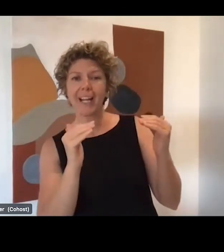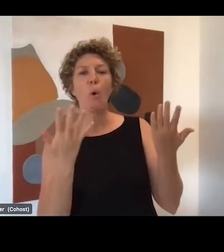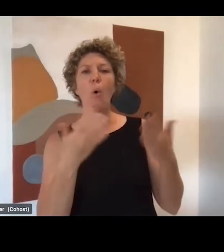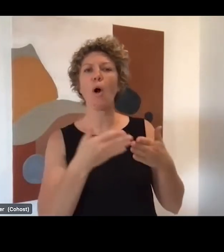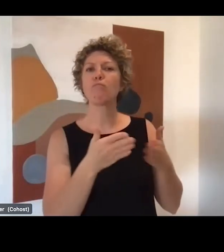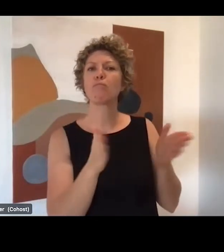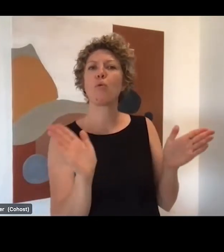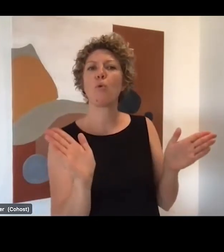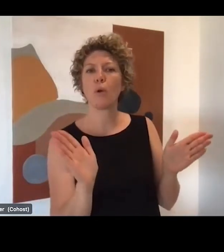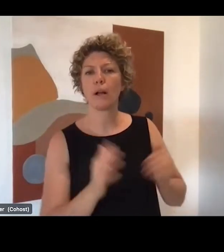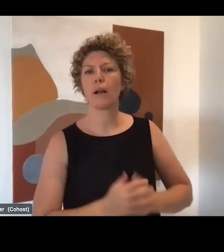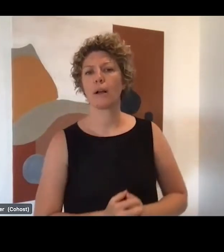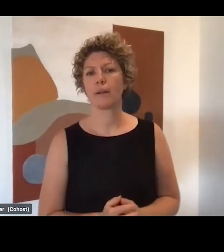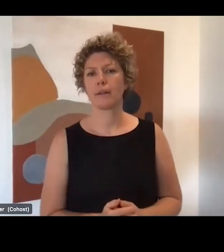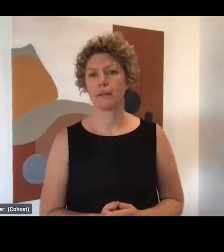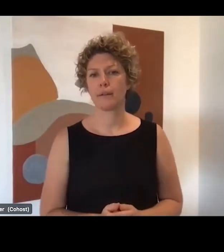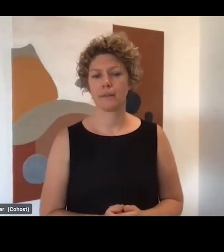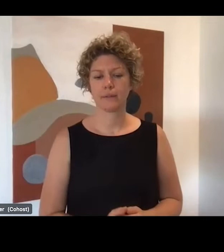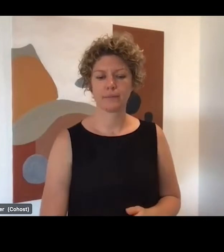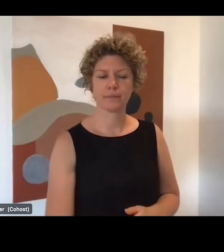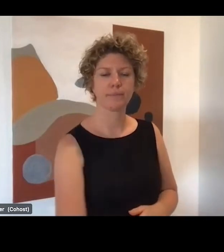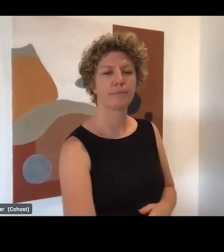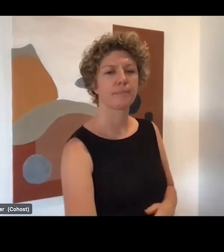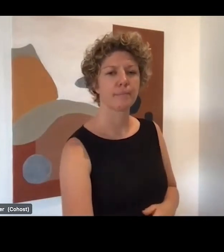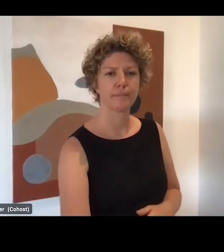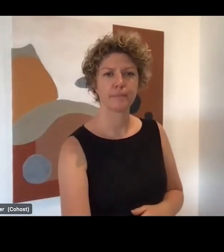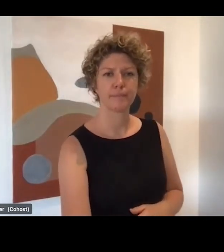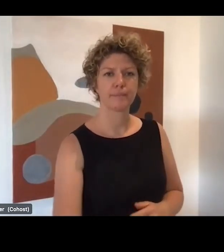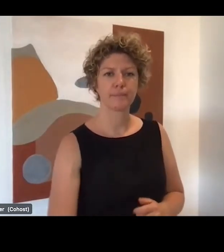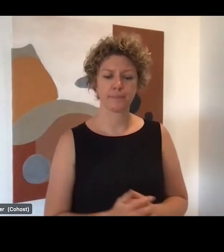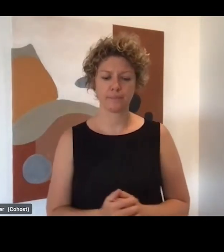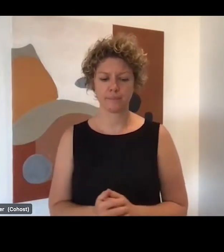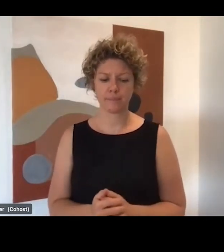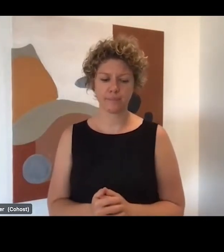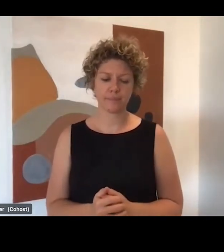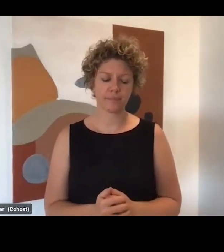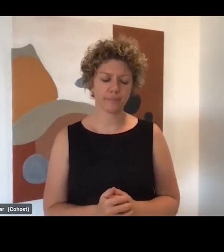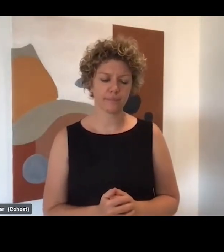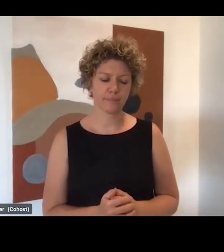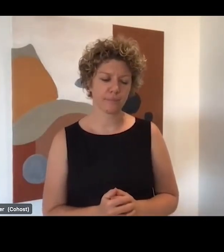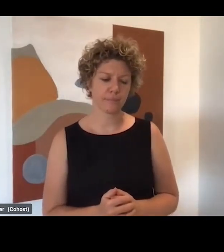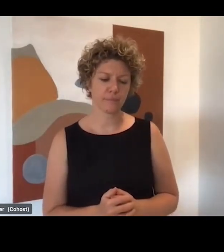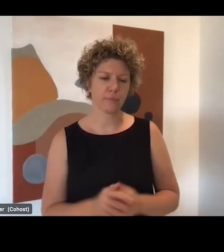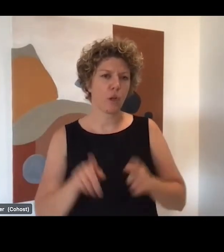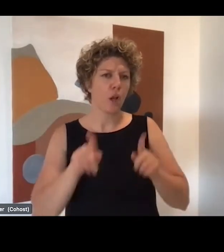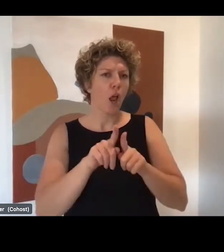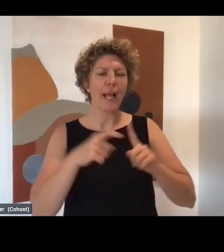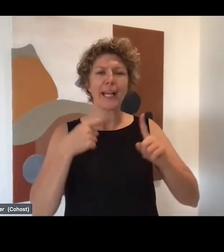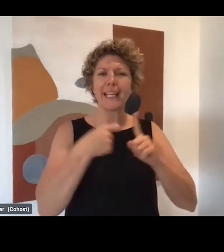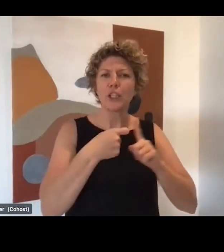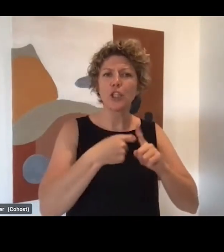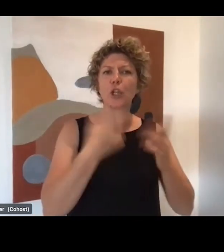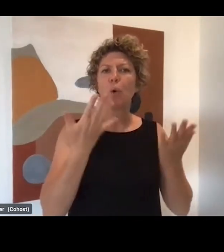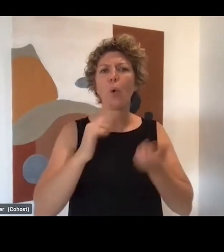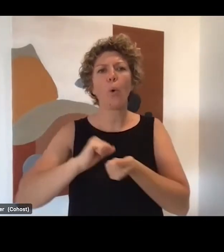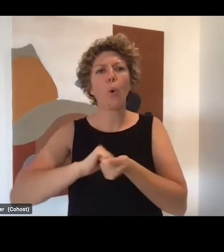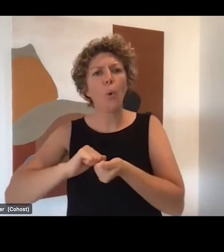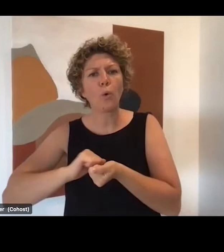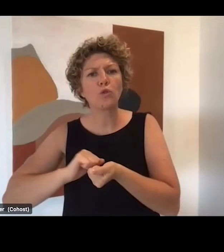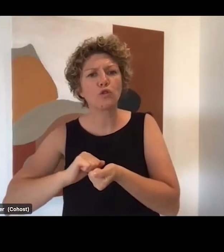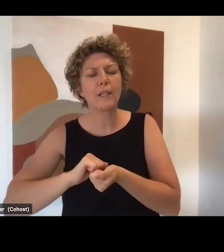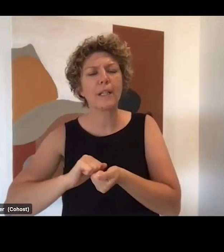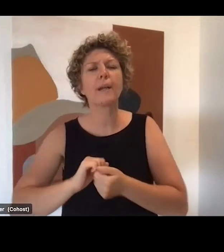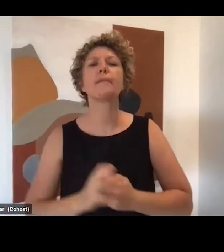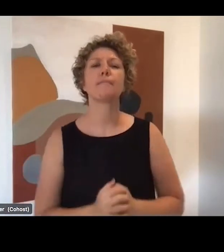to include home care services employers like kitchen and laundry? I think